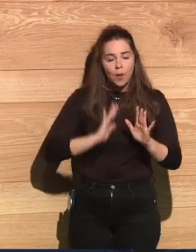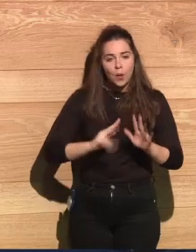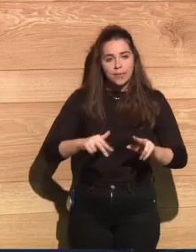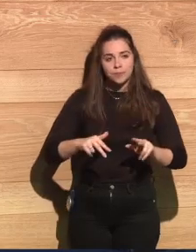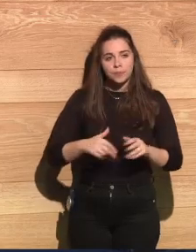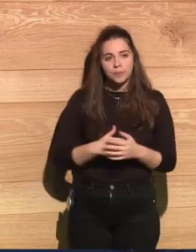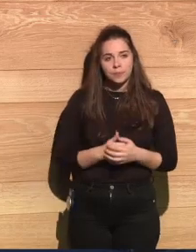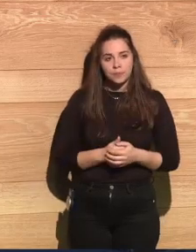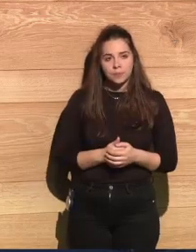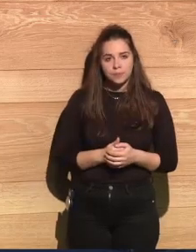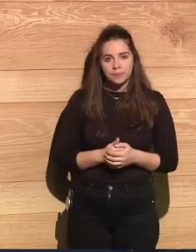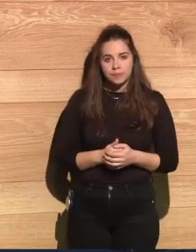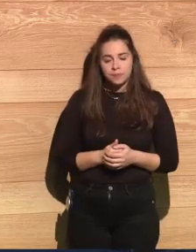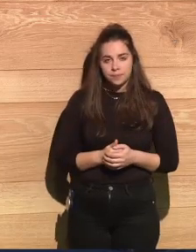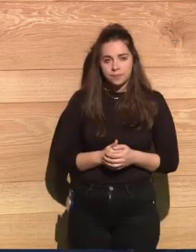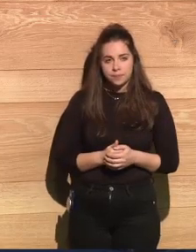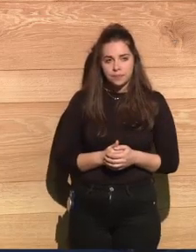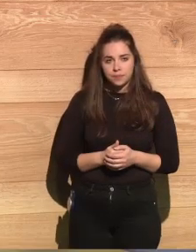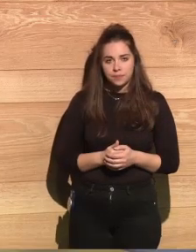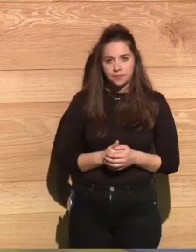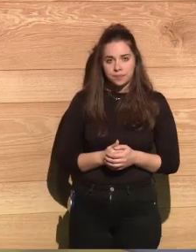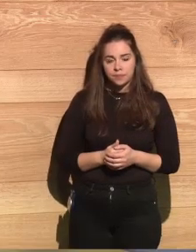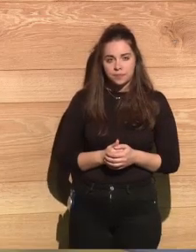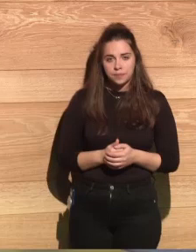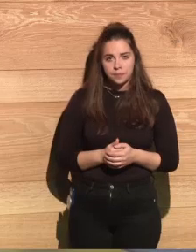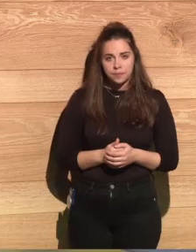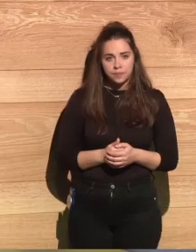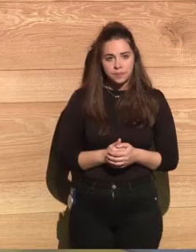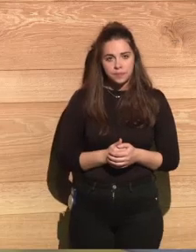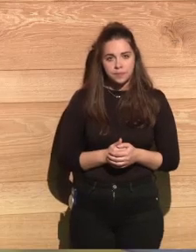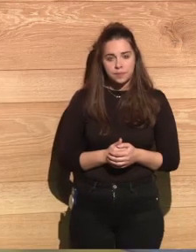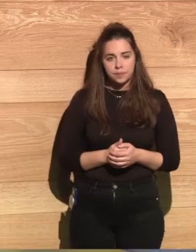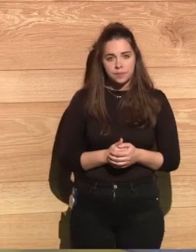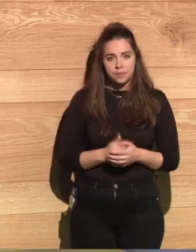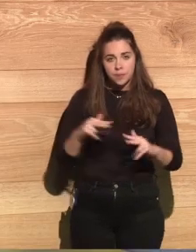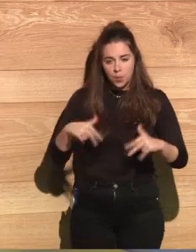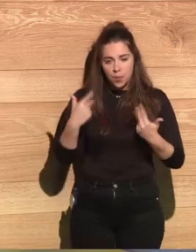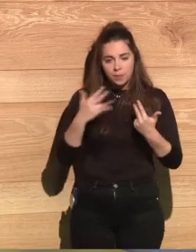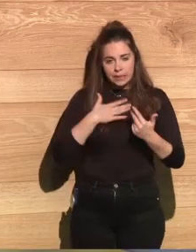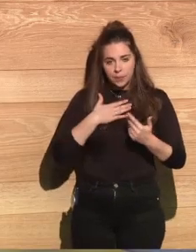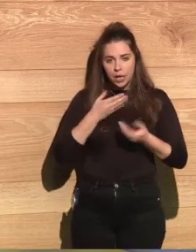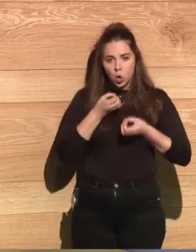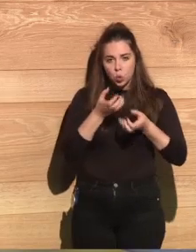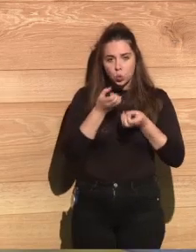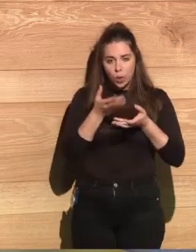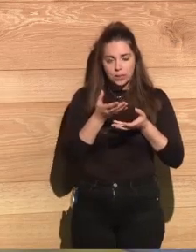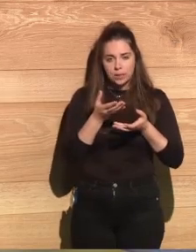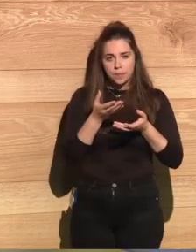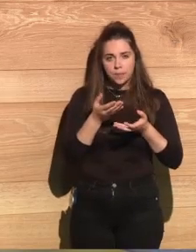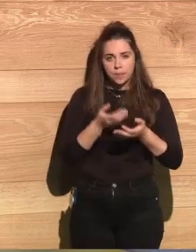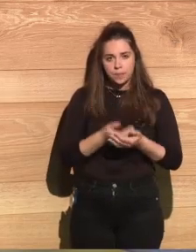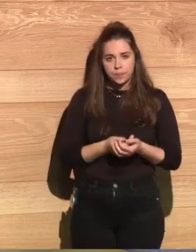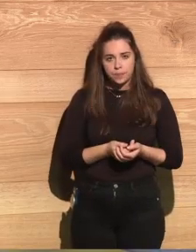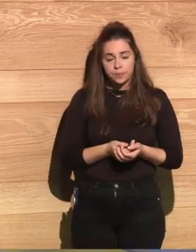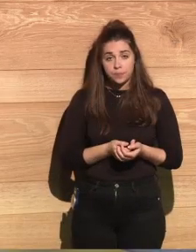Go ahead. A little bit more. You see, this happened on...Hiroshima happened on August